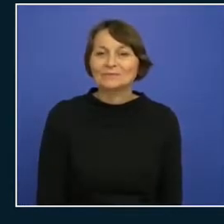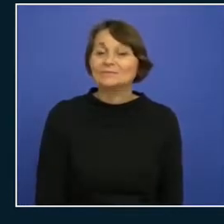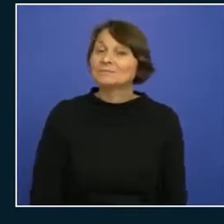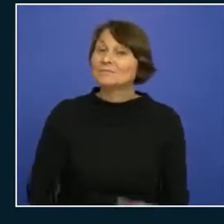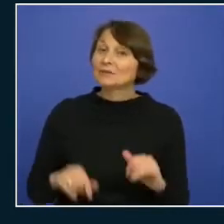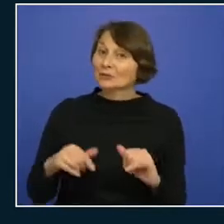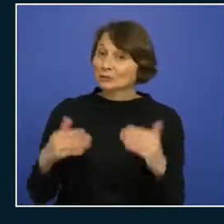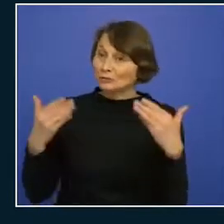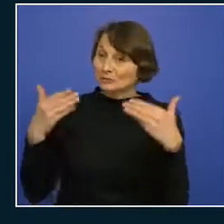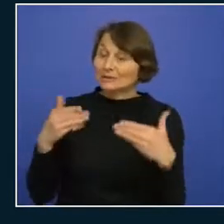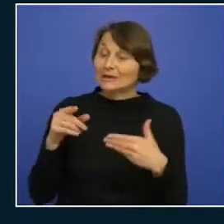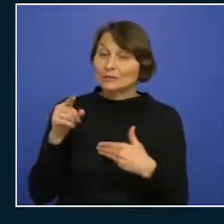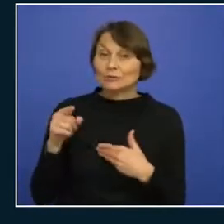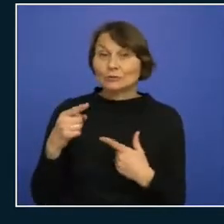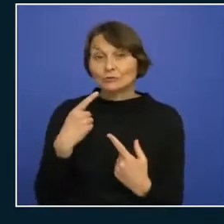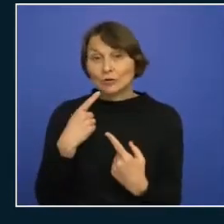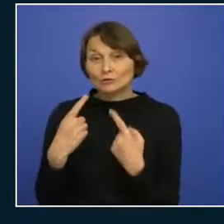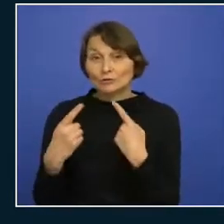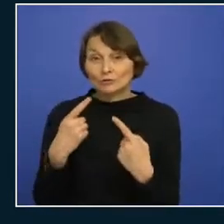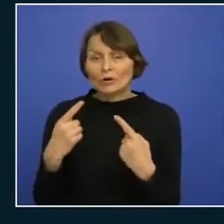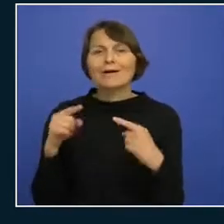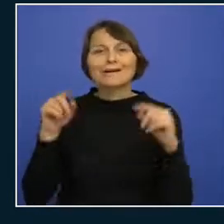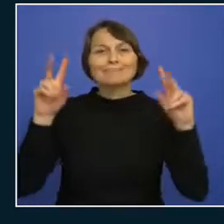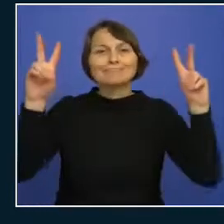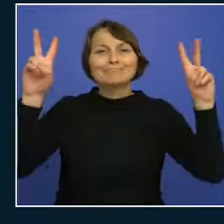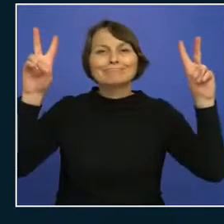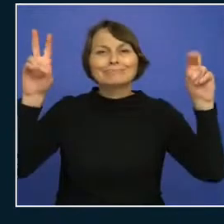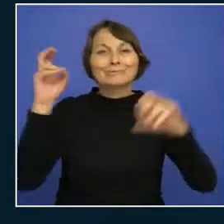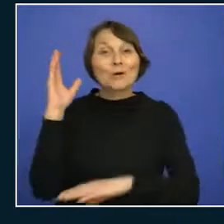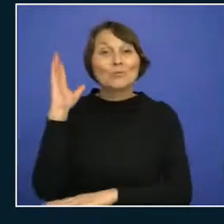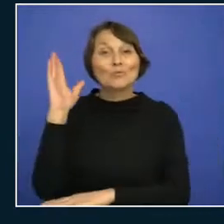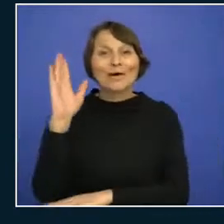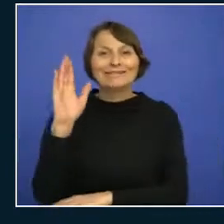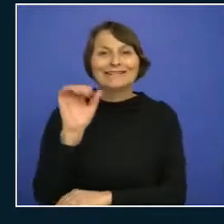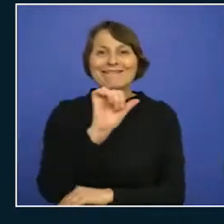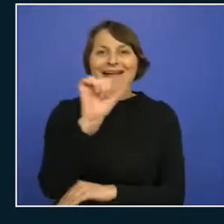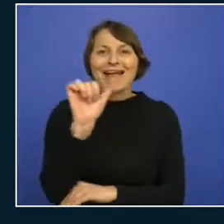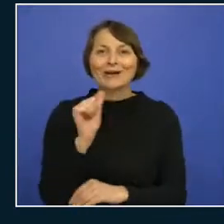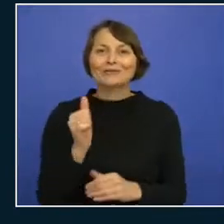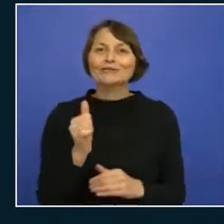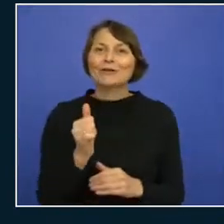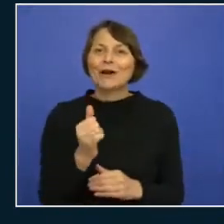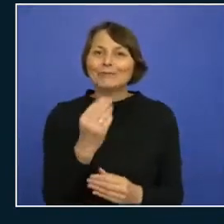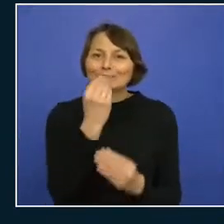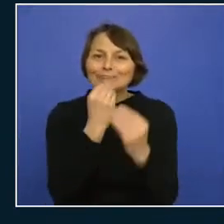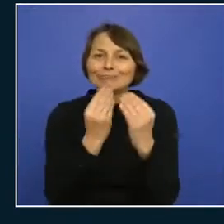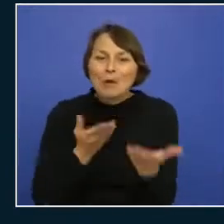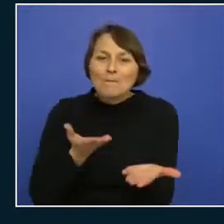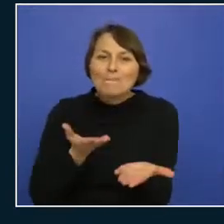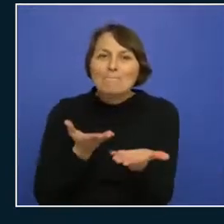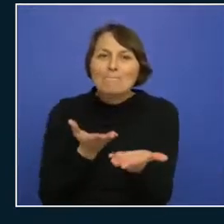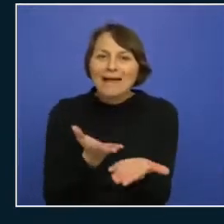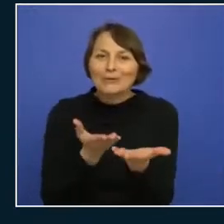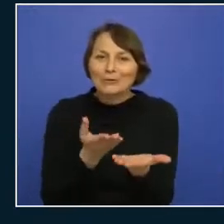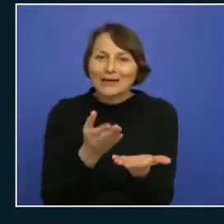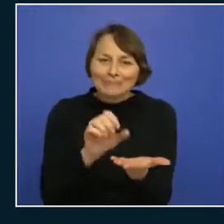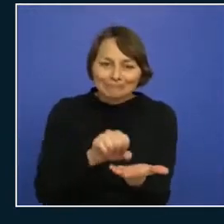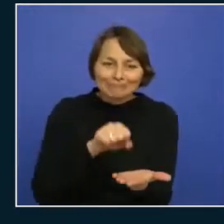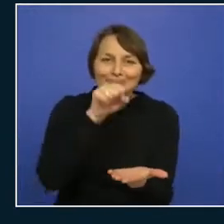um called the azure bakery i think which is based on your blog series right yeah correct